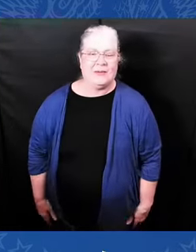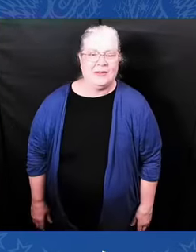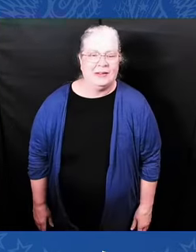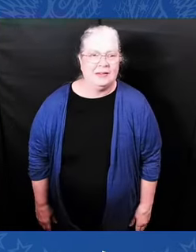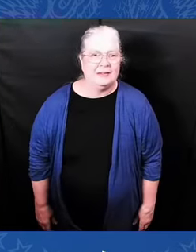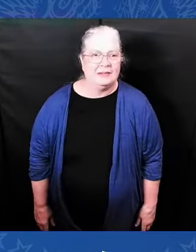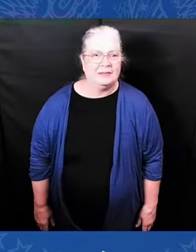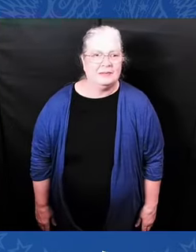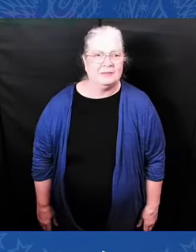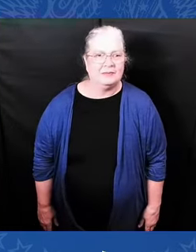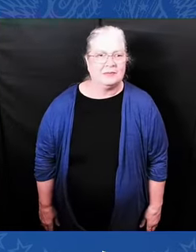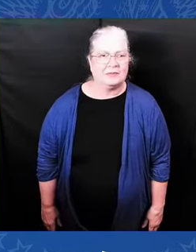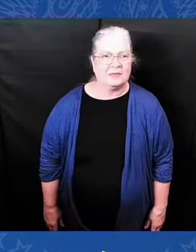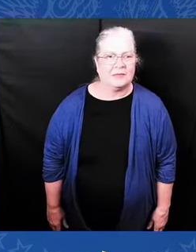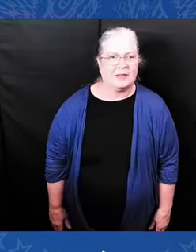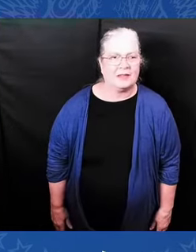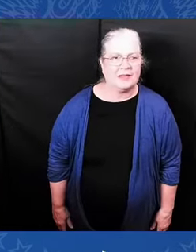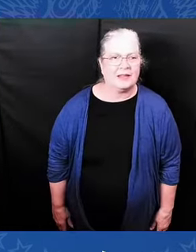It's good to be home.